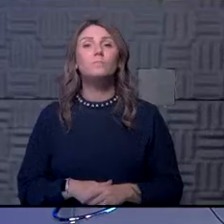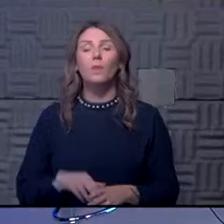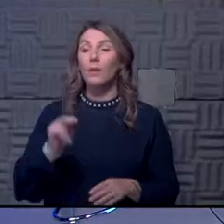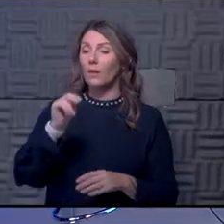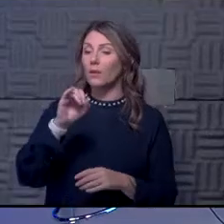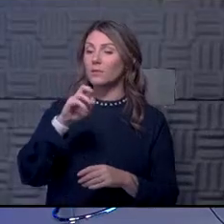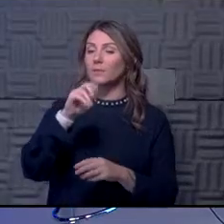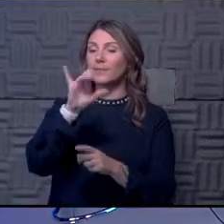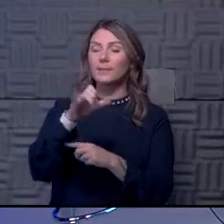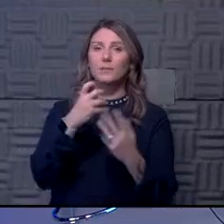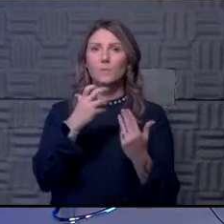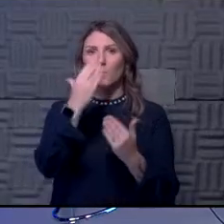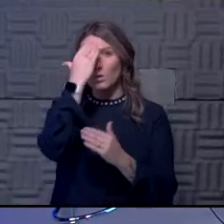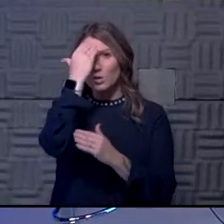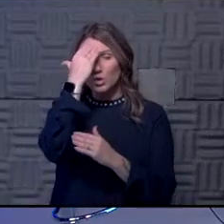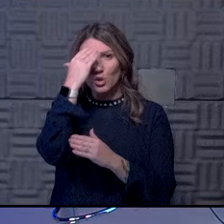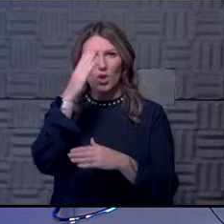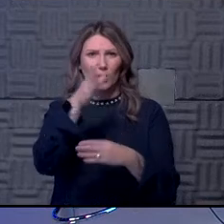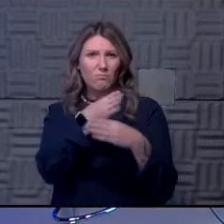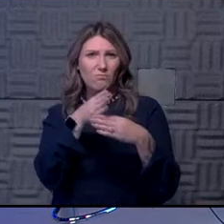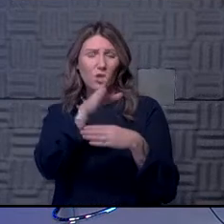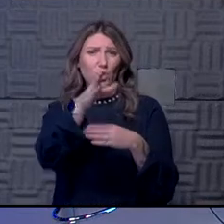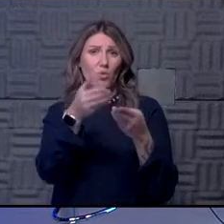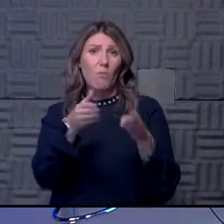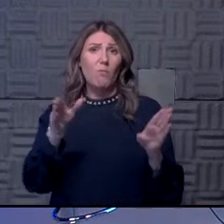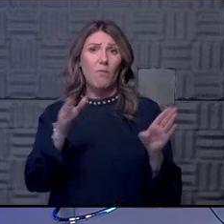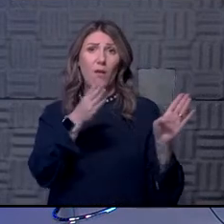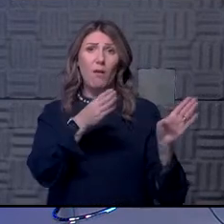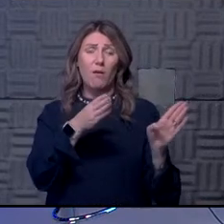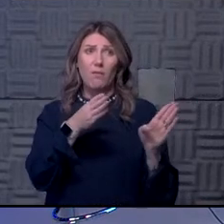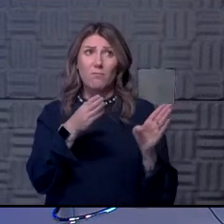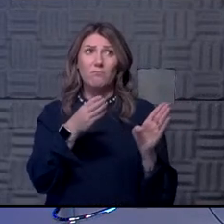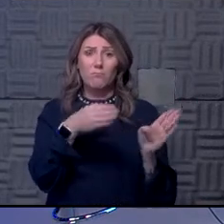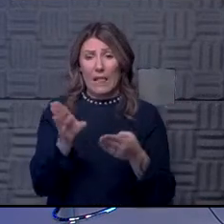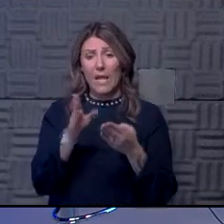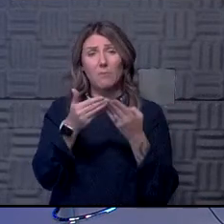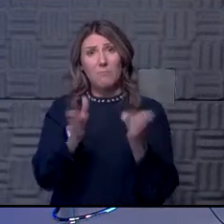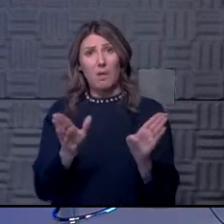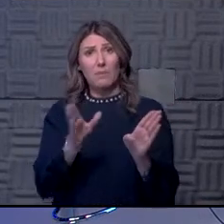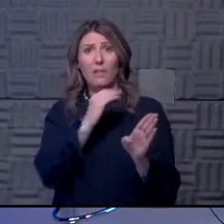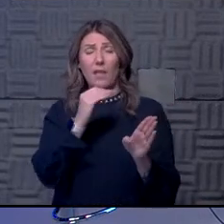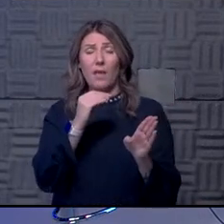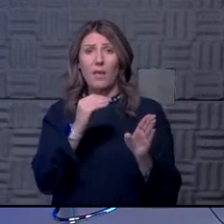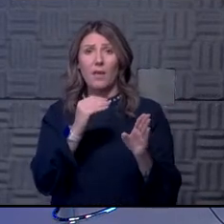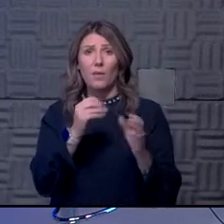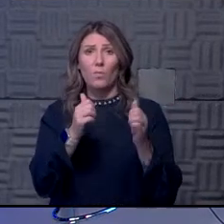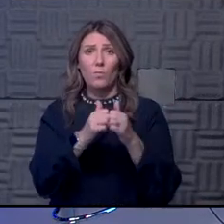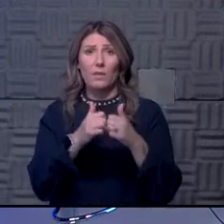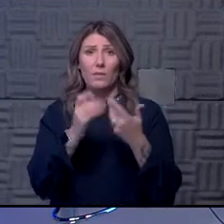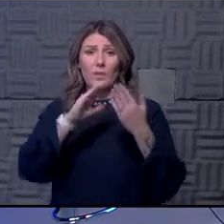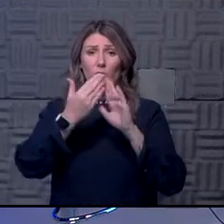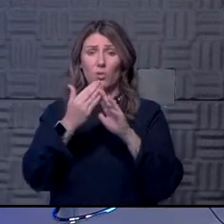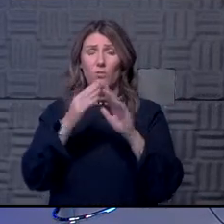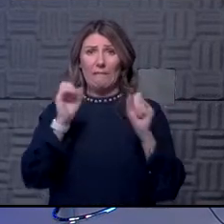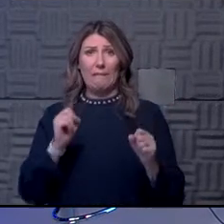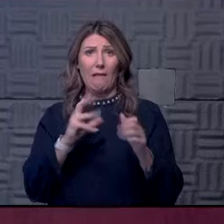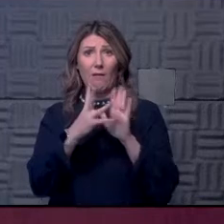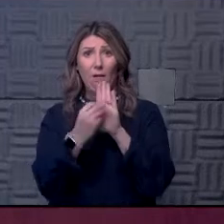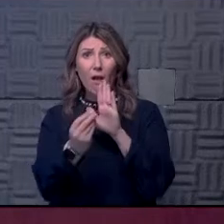Nancy wants to know, is there a way to share your plan publicly and with other communities so that they might replicate what's happening?